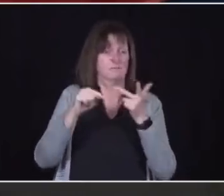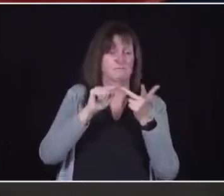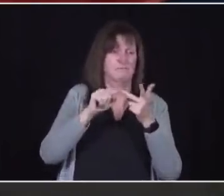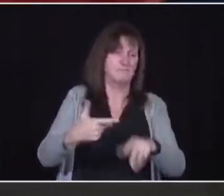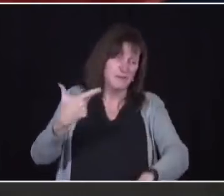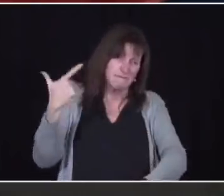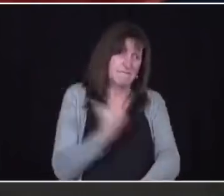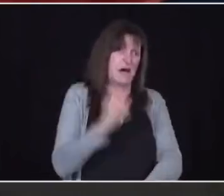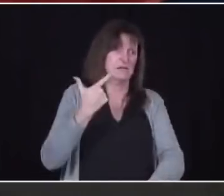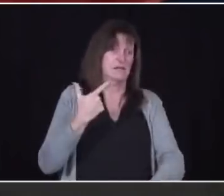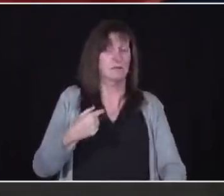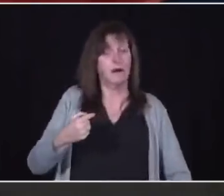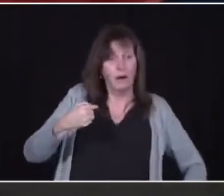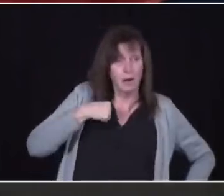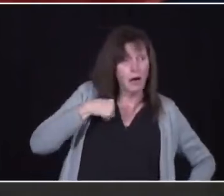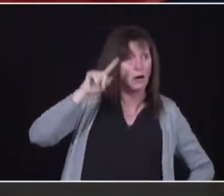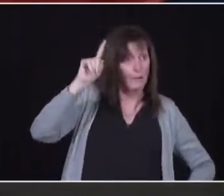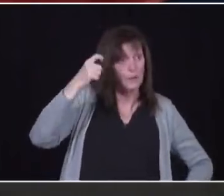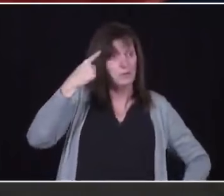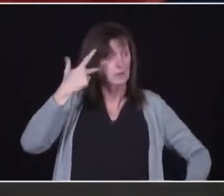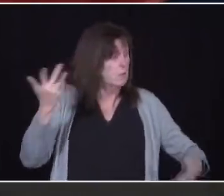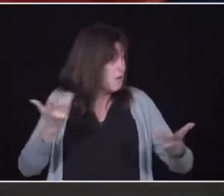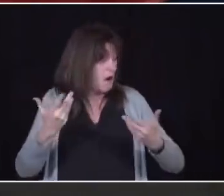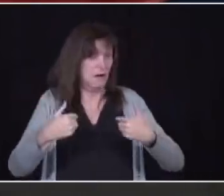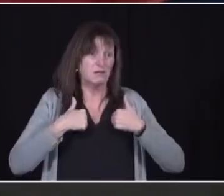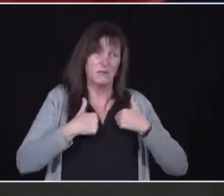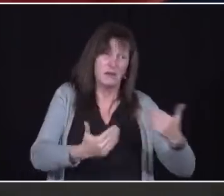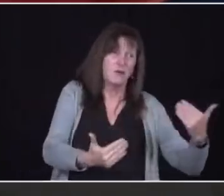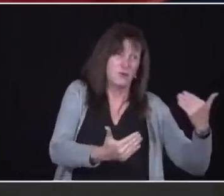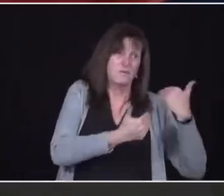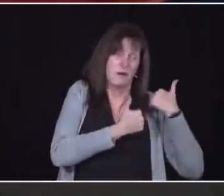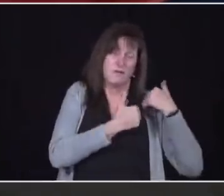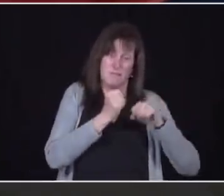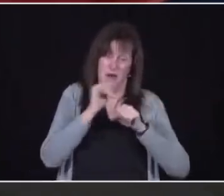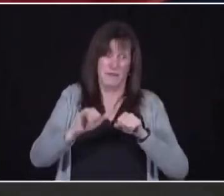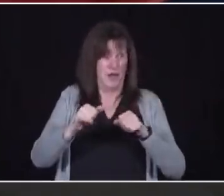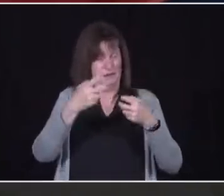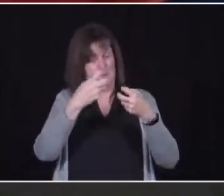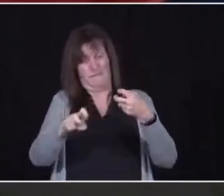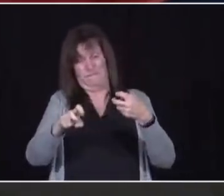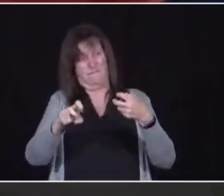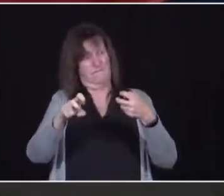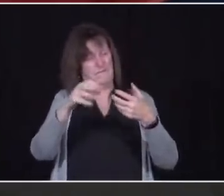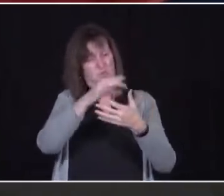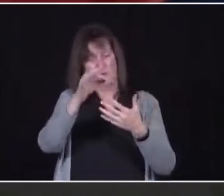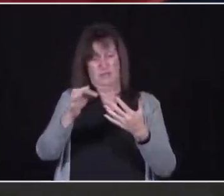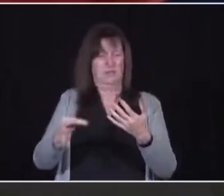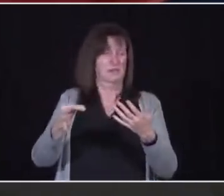it falls on me to make the difficult choices. It falls on me to do what's necessary.